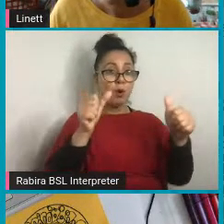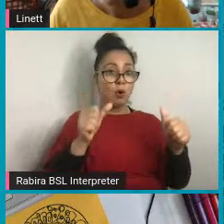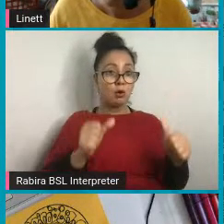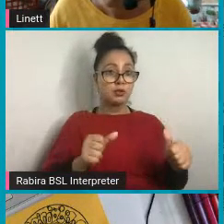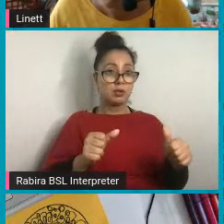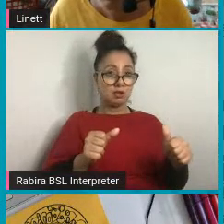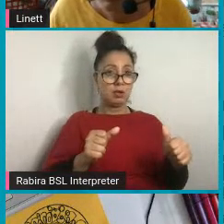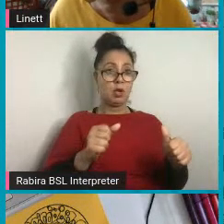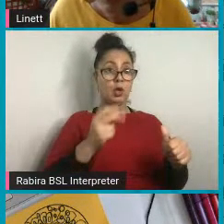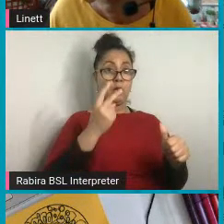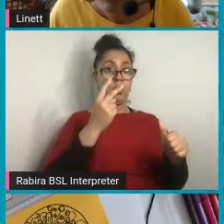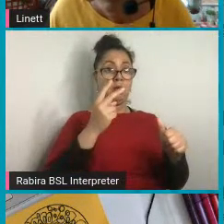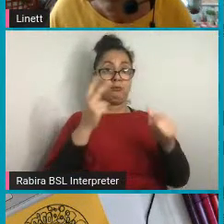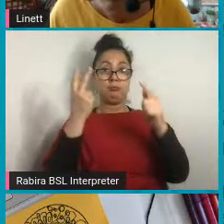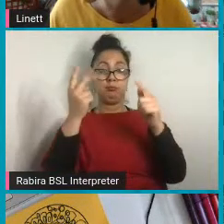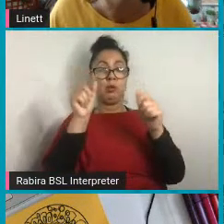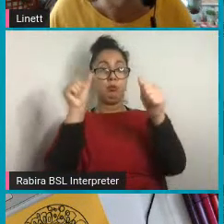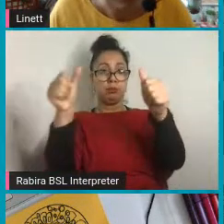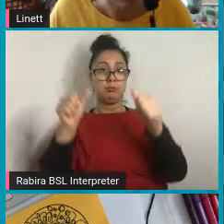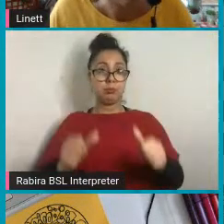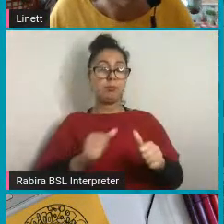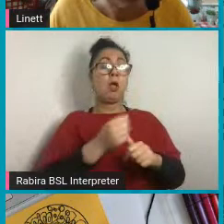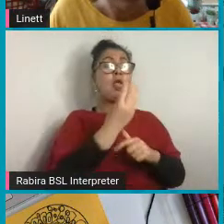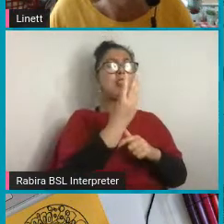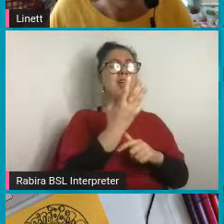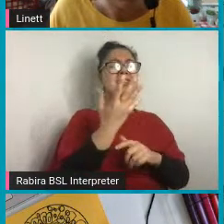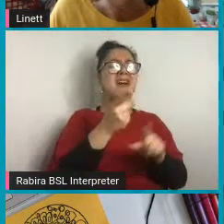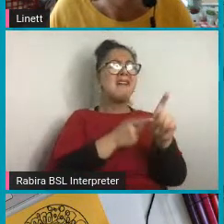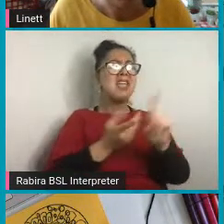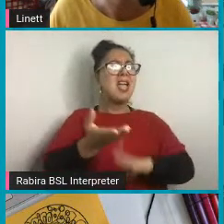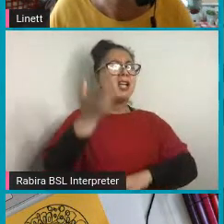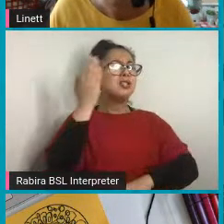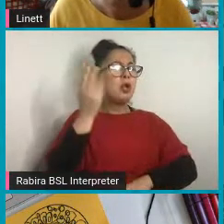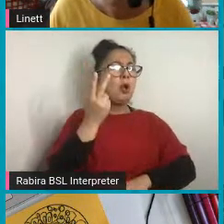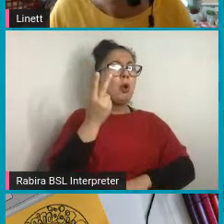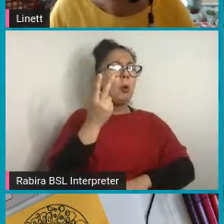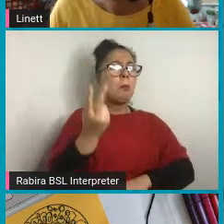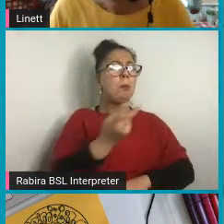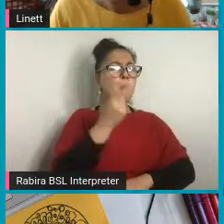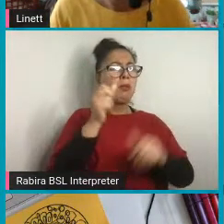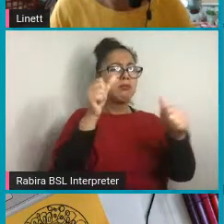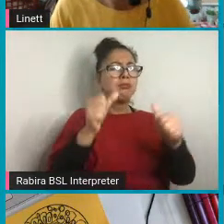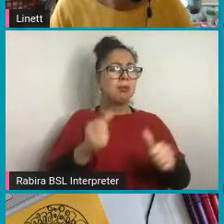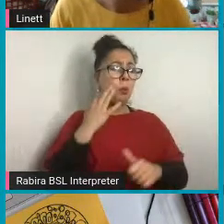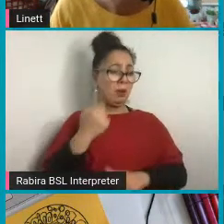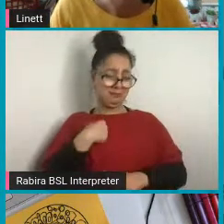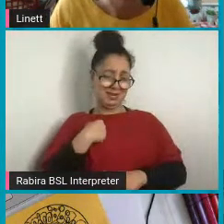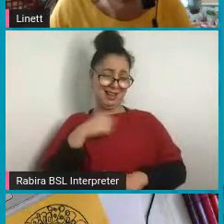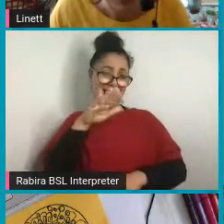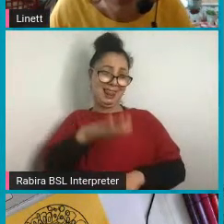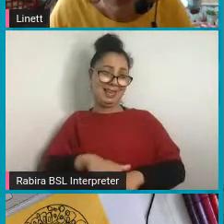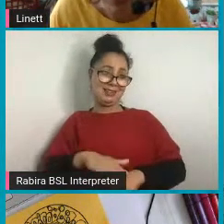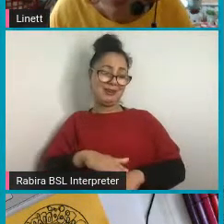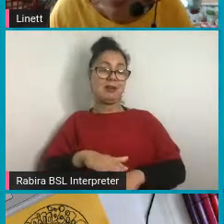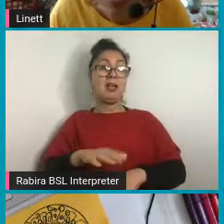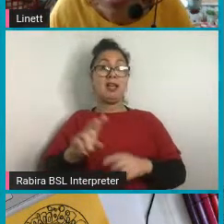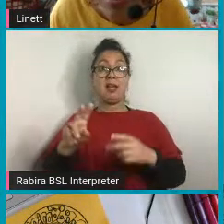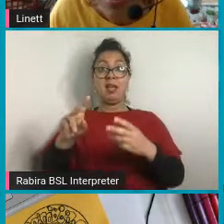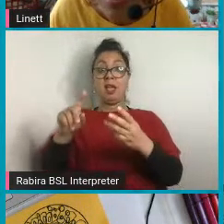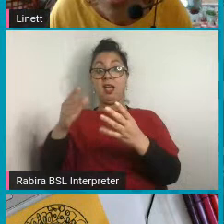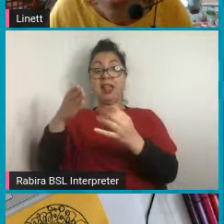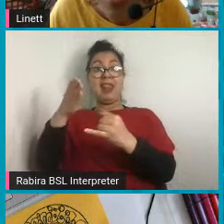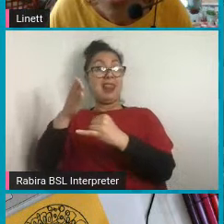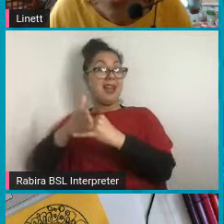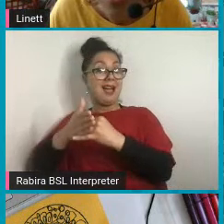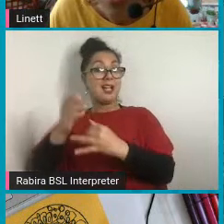look at were made about 35 years ago when I was little. And the second two were made much more